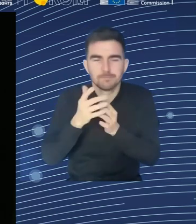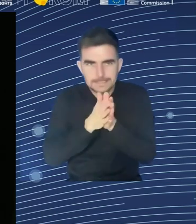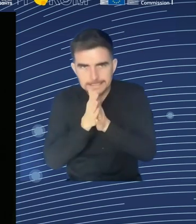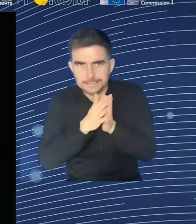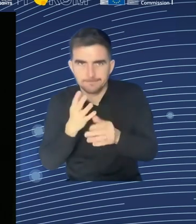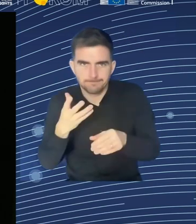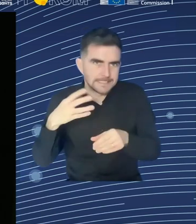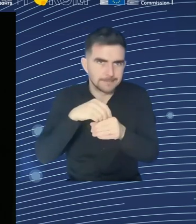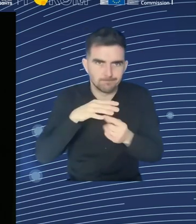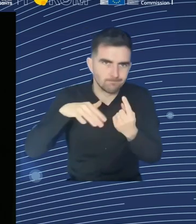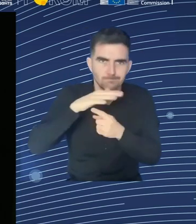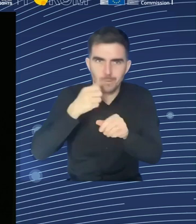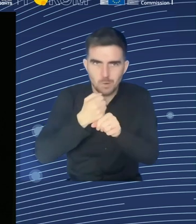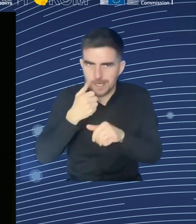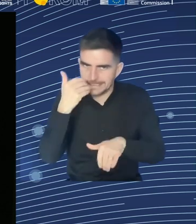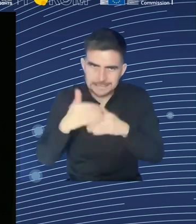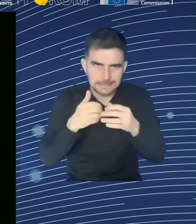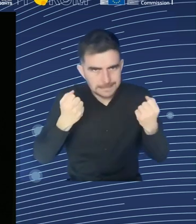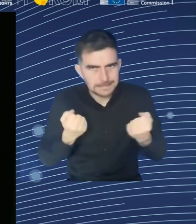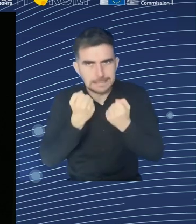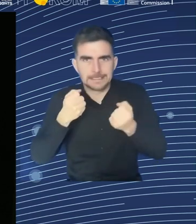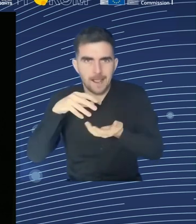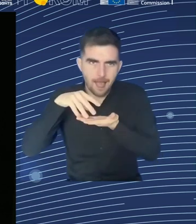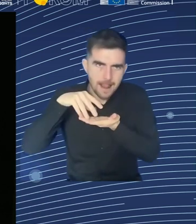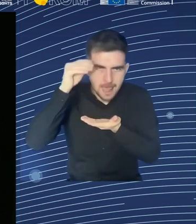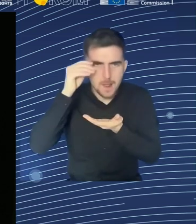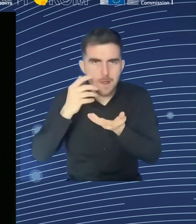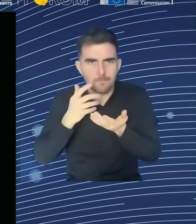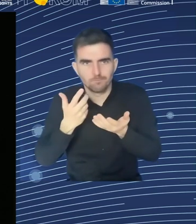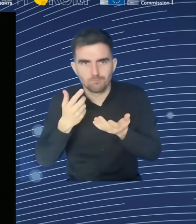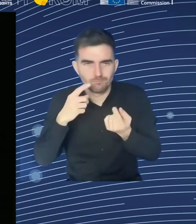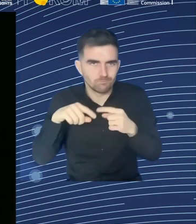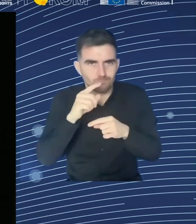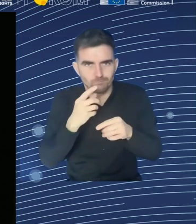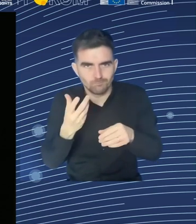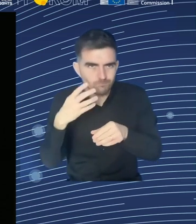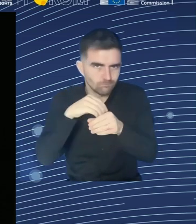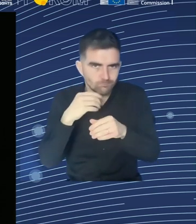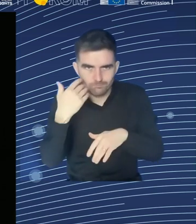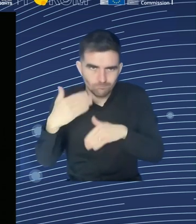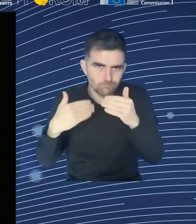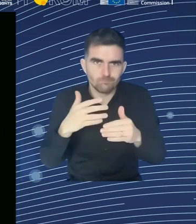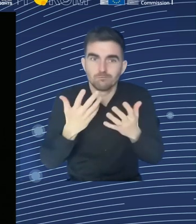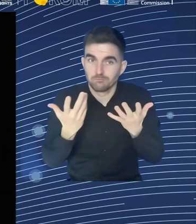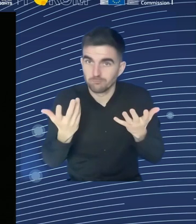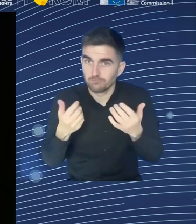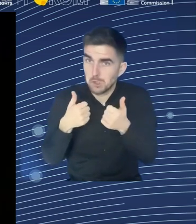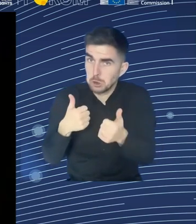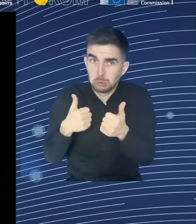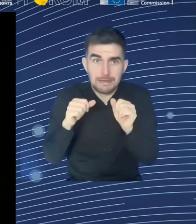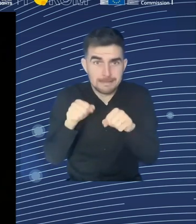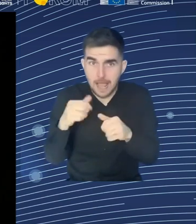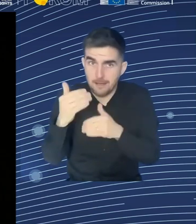a commitment on all sides to do the best we can. And perhaps one last word on the migration part.